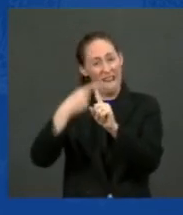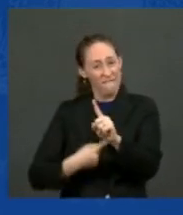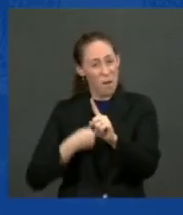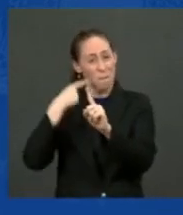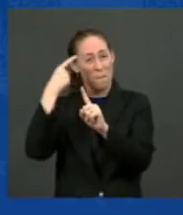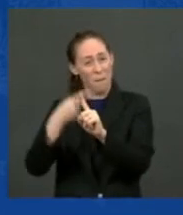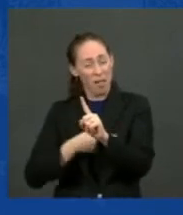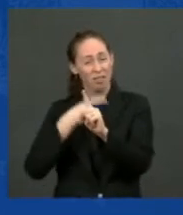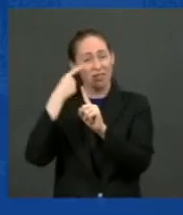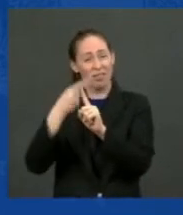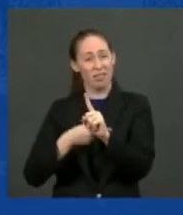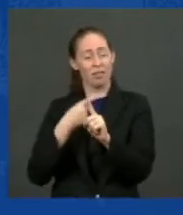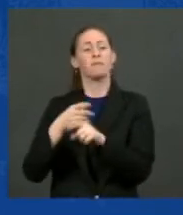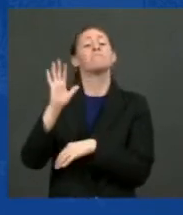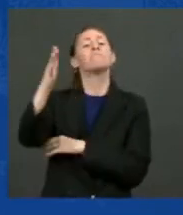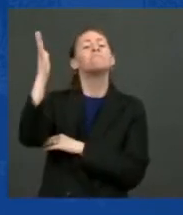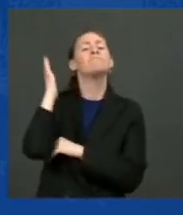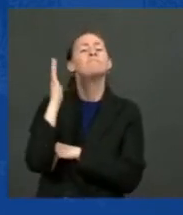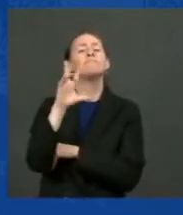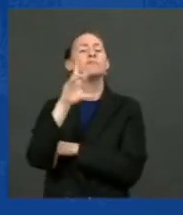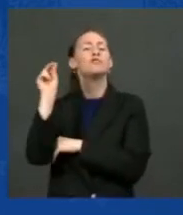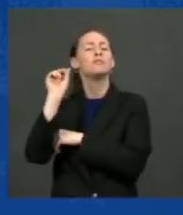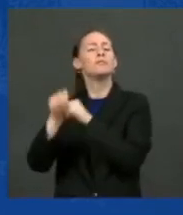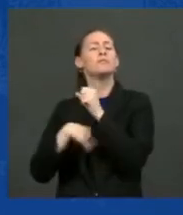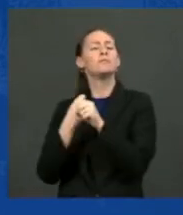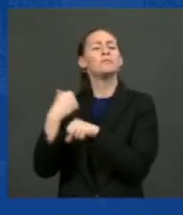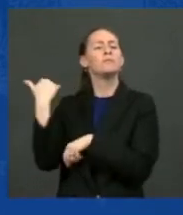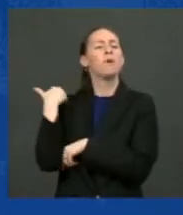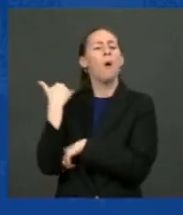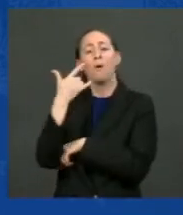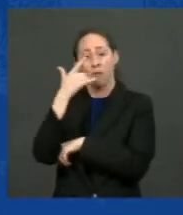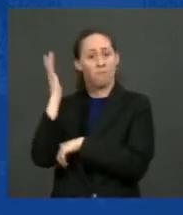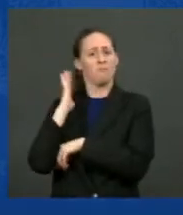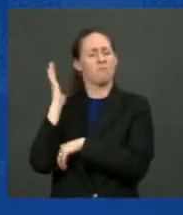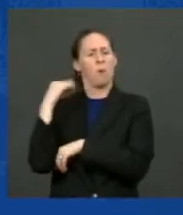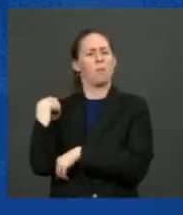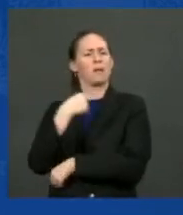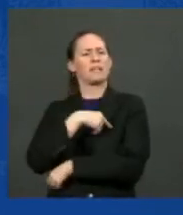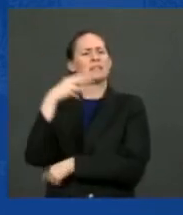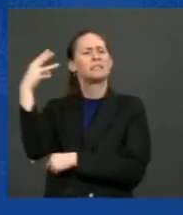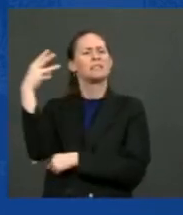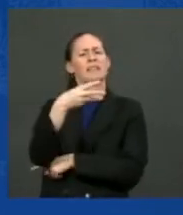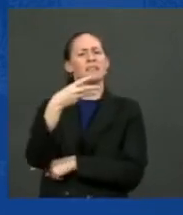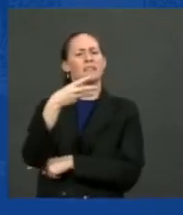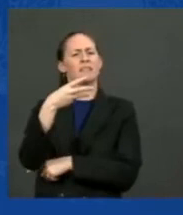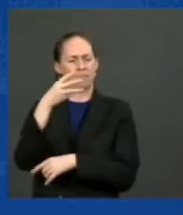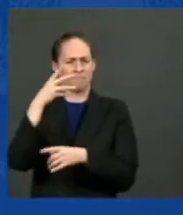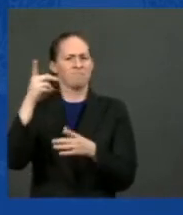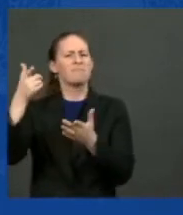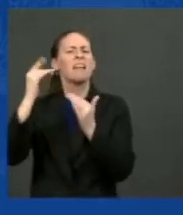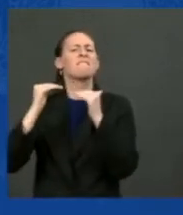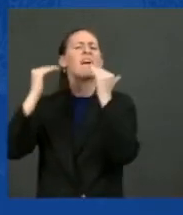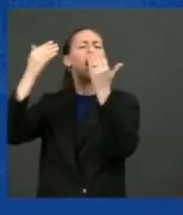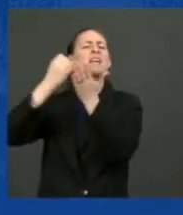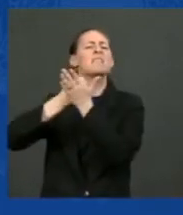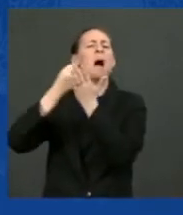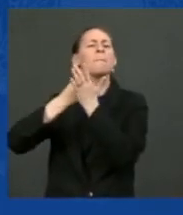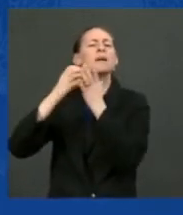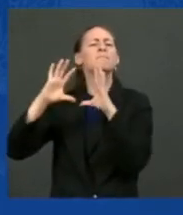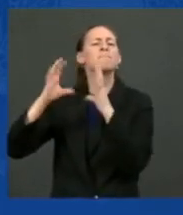ago, the United States ranked sixth, sixth among advanced economies in the share of women in the workforce.